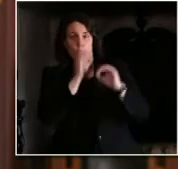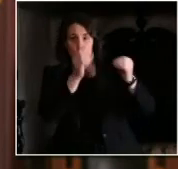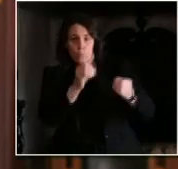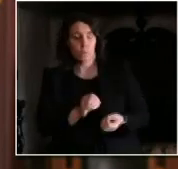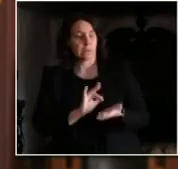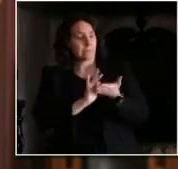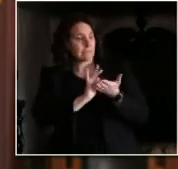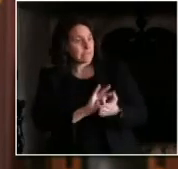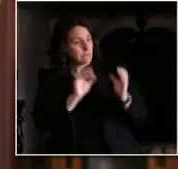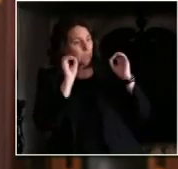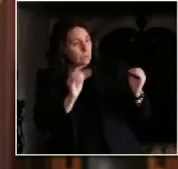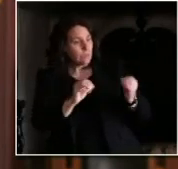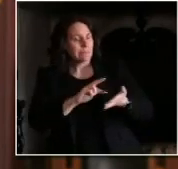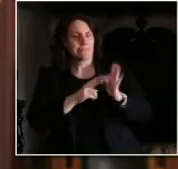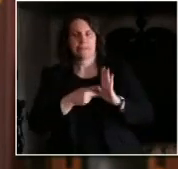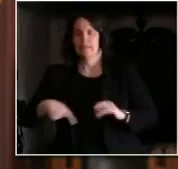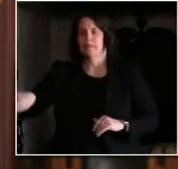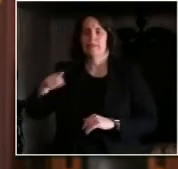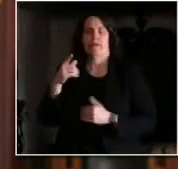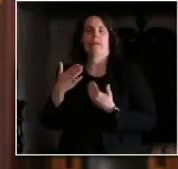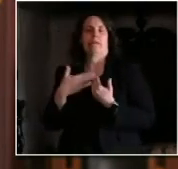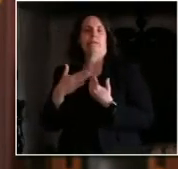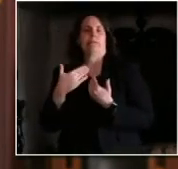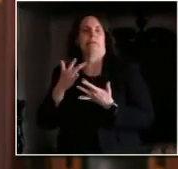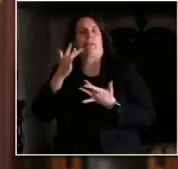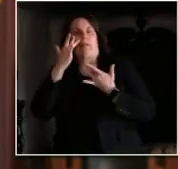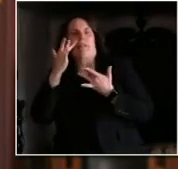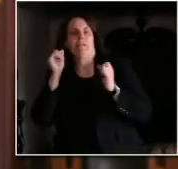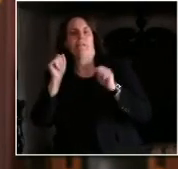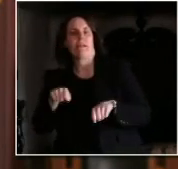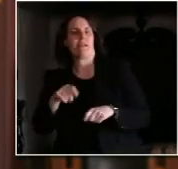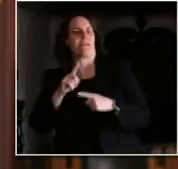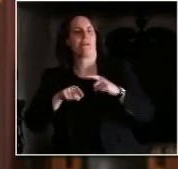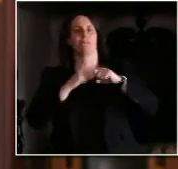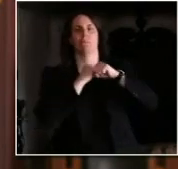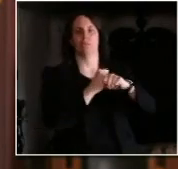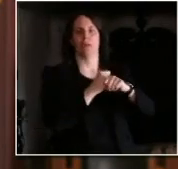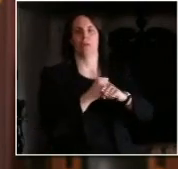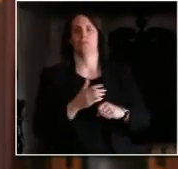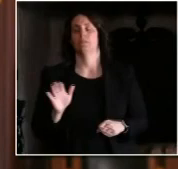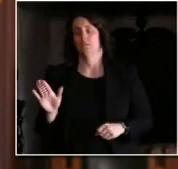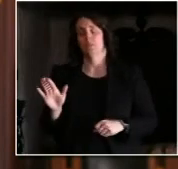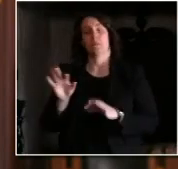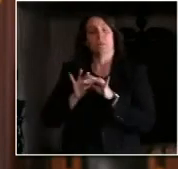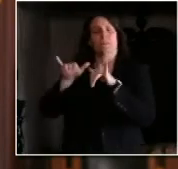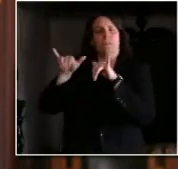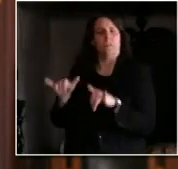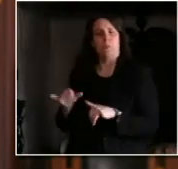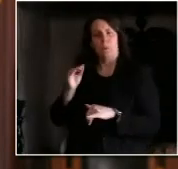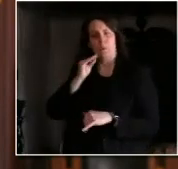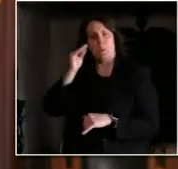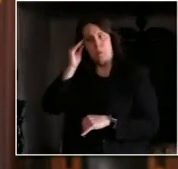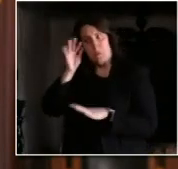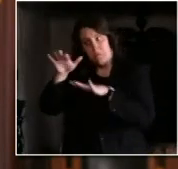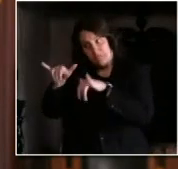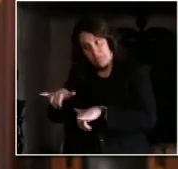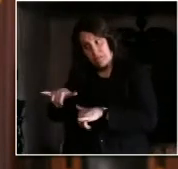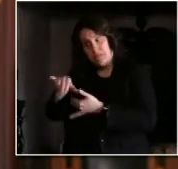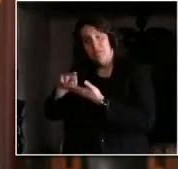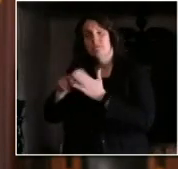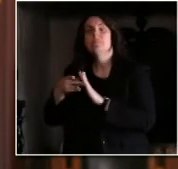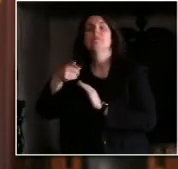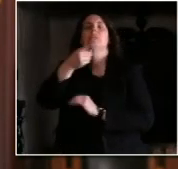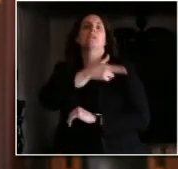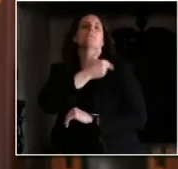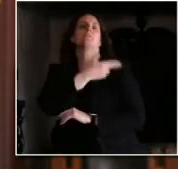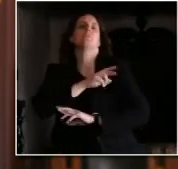enough capacity to treat people who need it. We need everyone's help to do this. At DHS and through our statewide response, we are